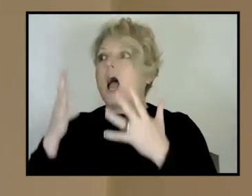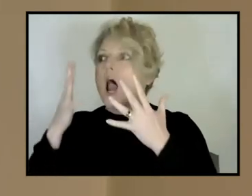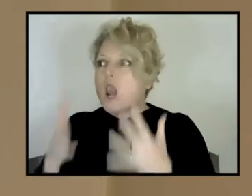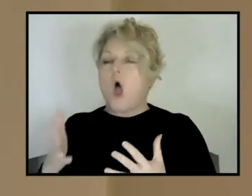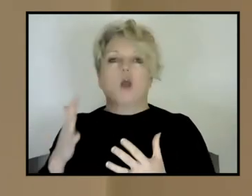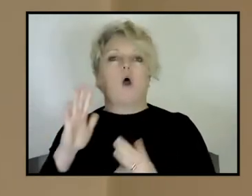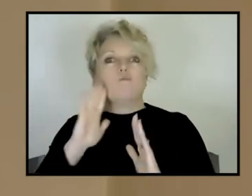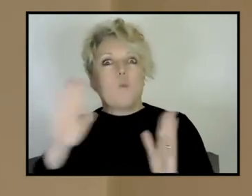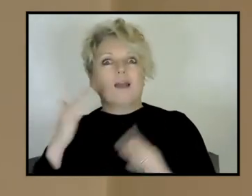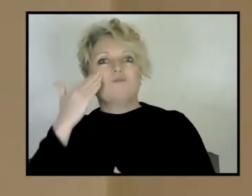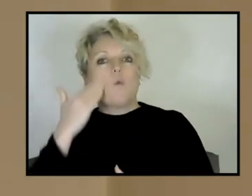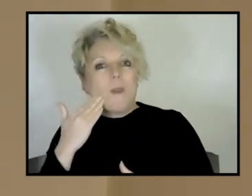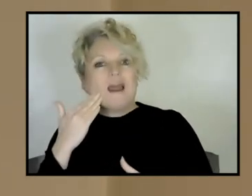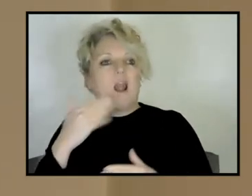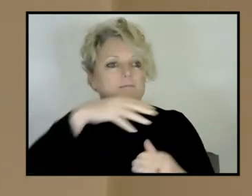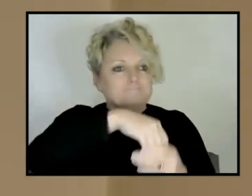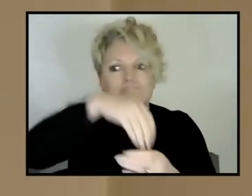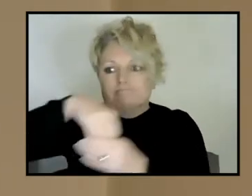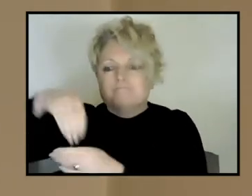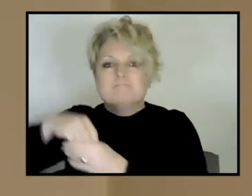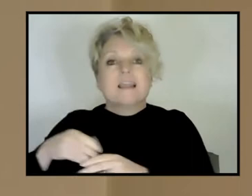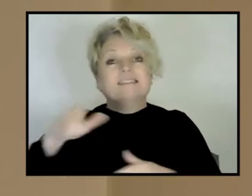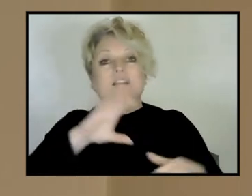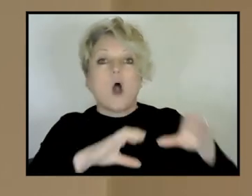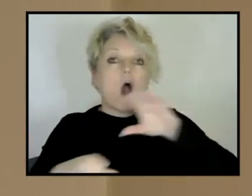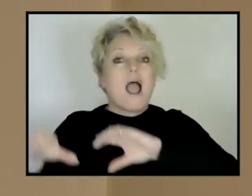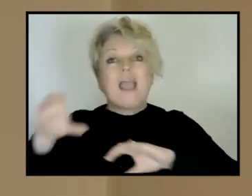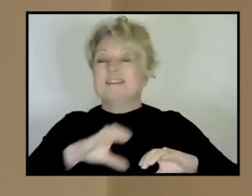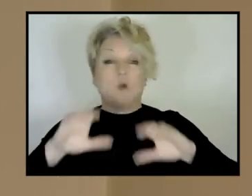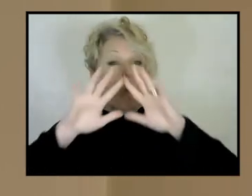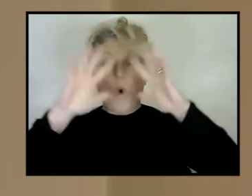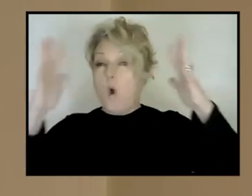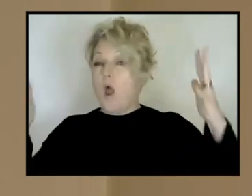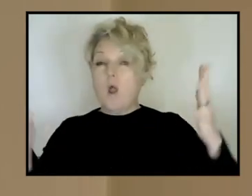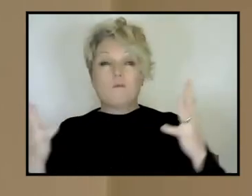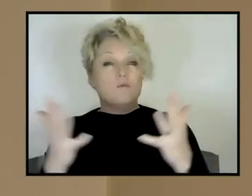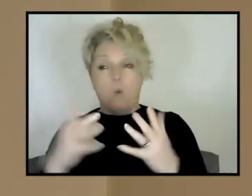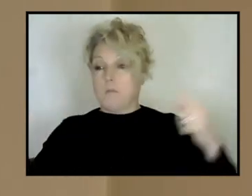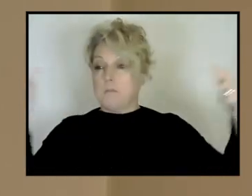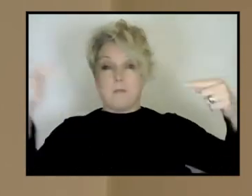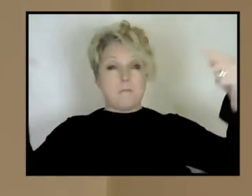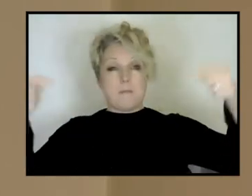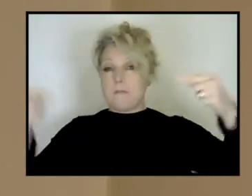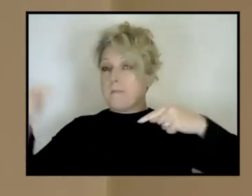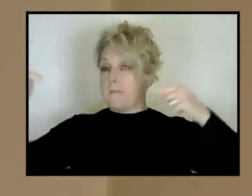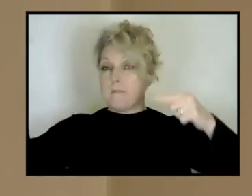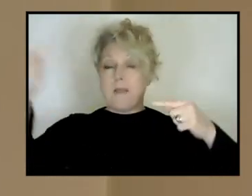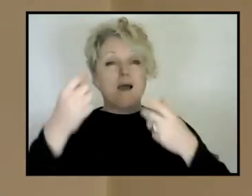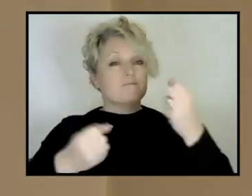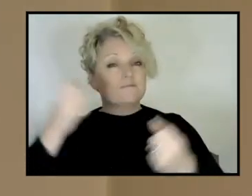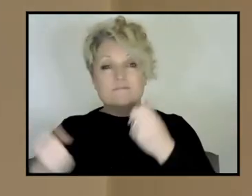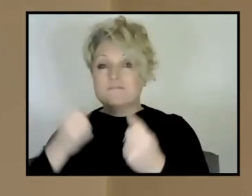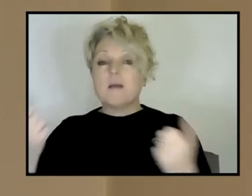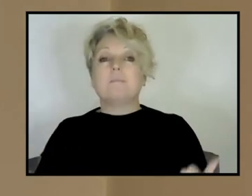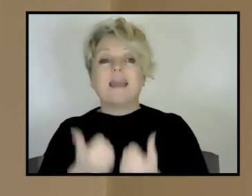things in all different fields of earth sciences, um, across the, across the world. Um, it takes a little bit of time for the sort of, because we